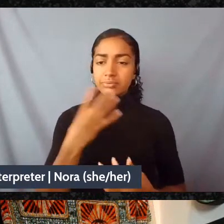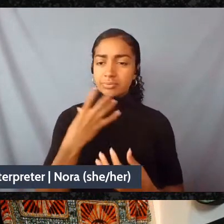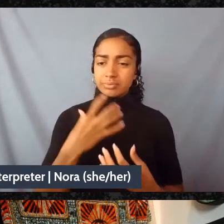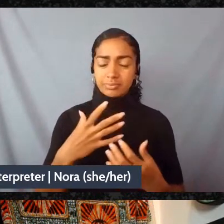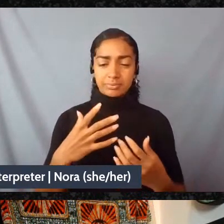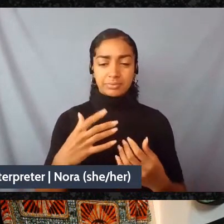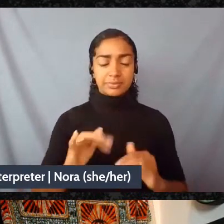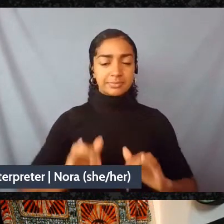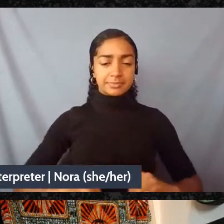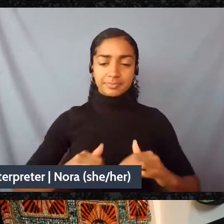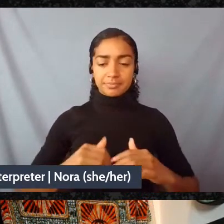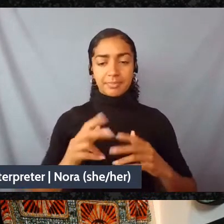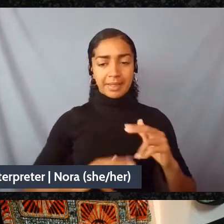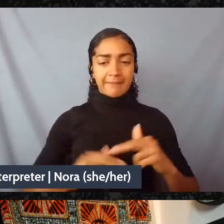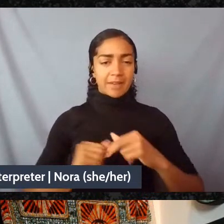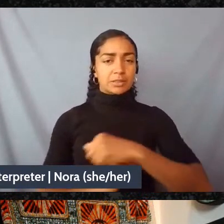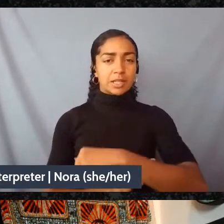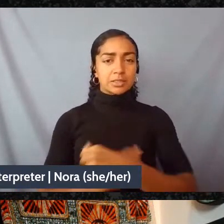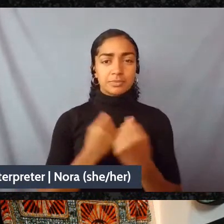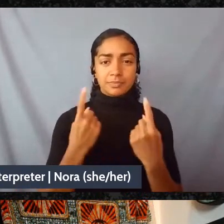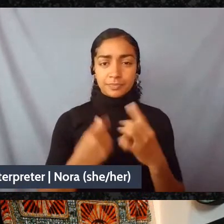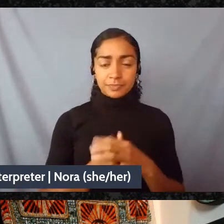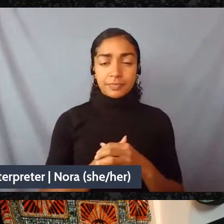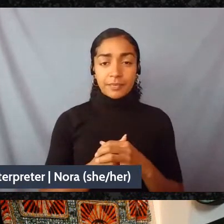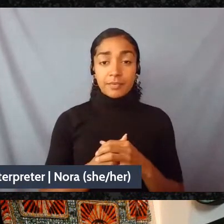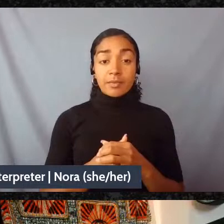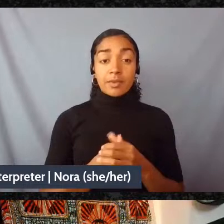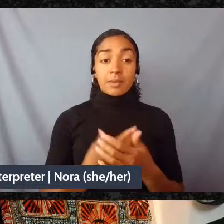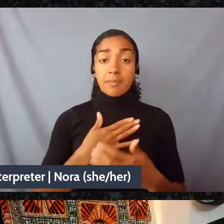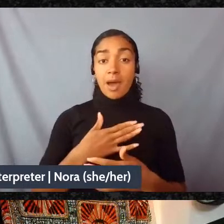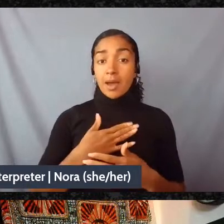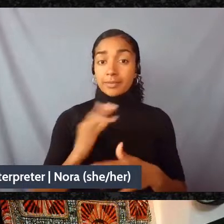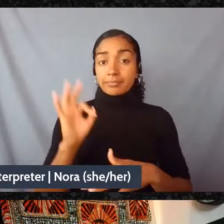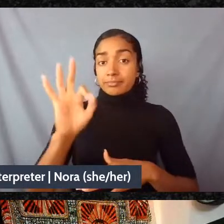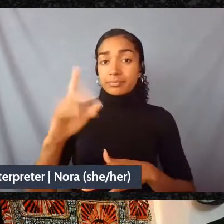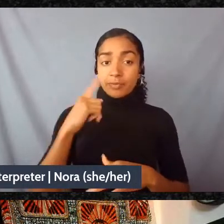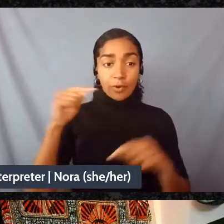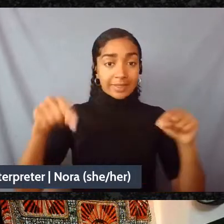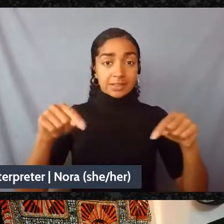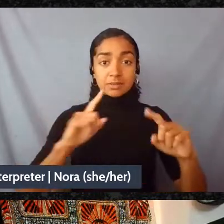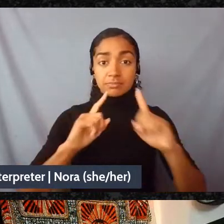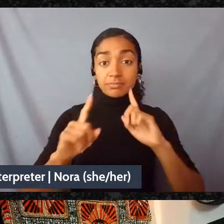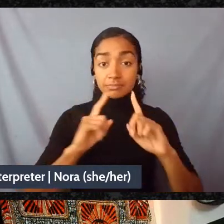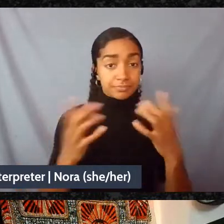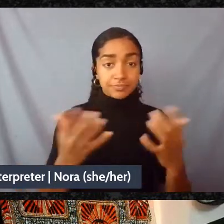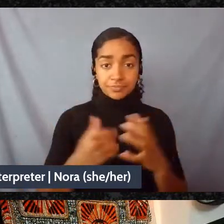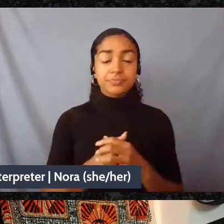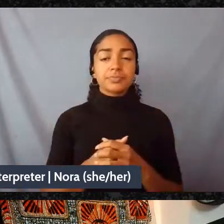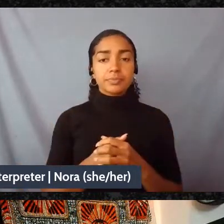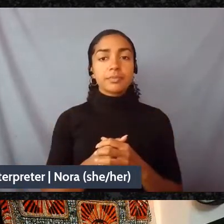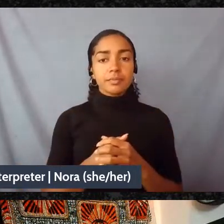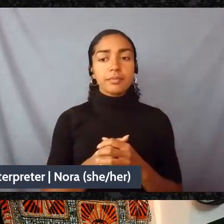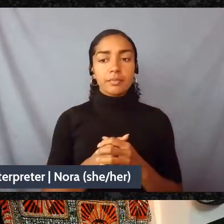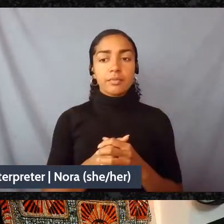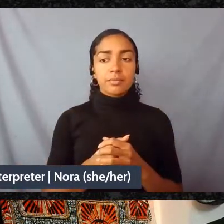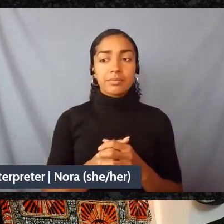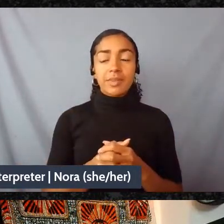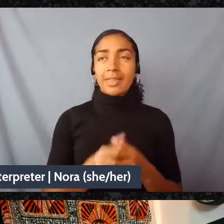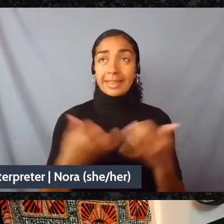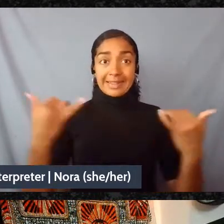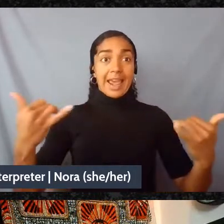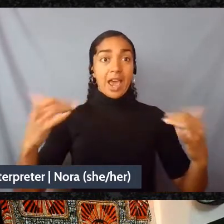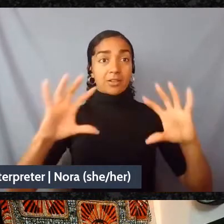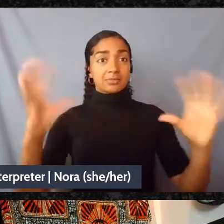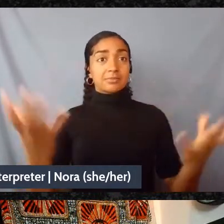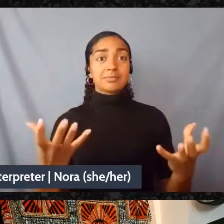So what I have to offer into this conversation is that we've been in this, I think we're in like the best and worst of